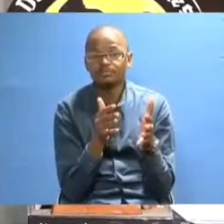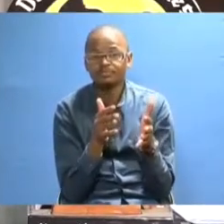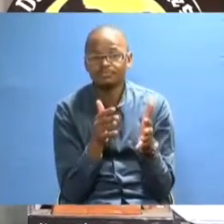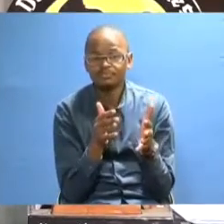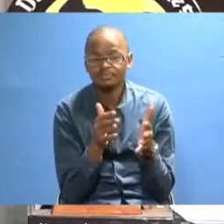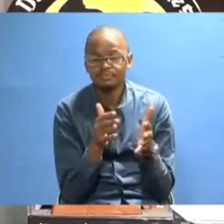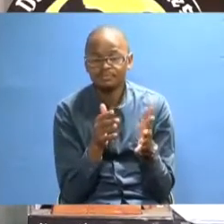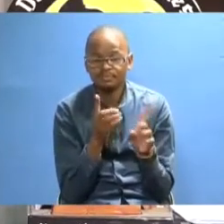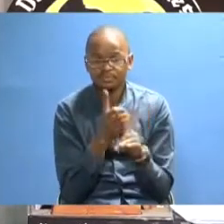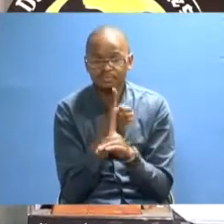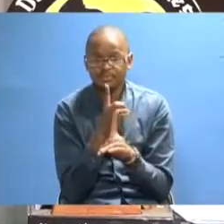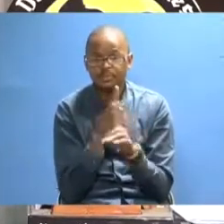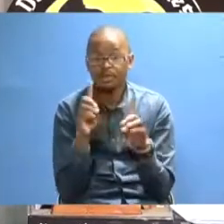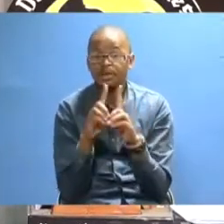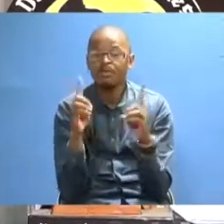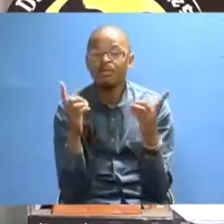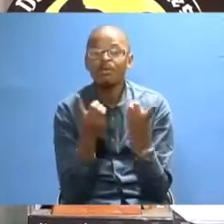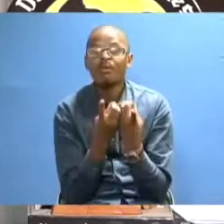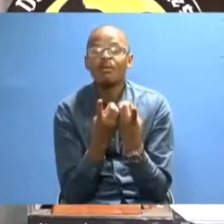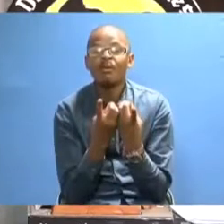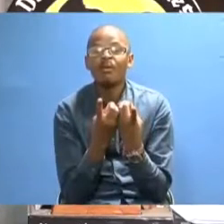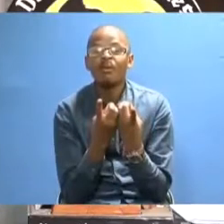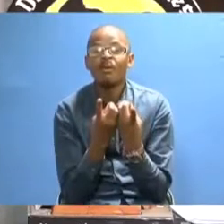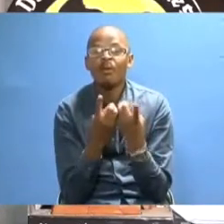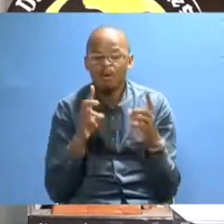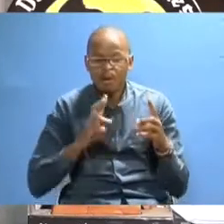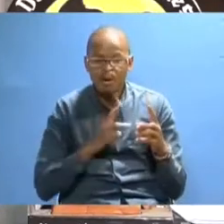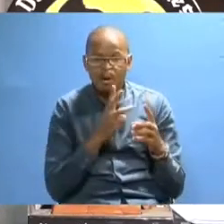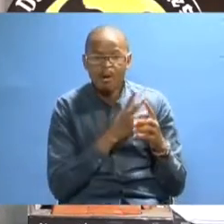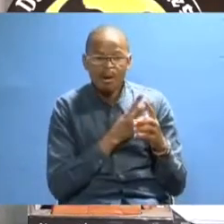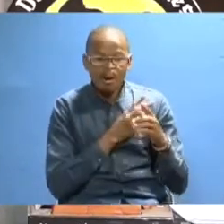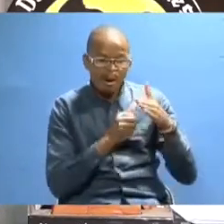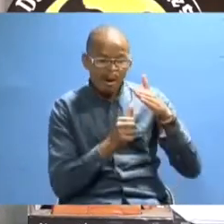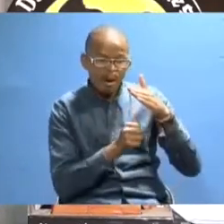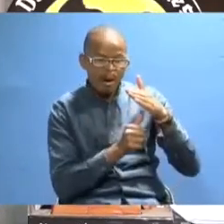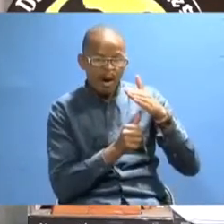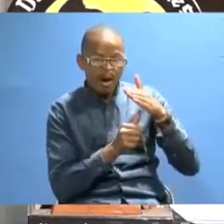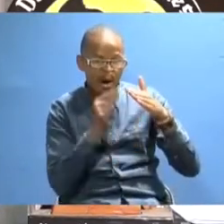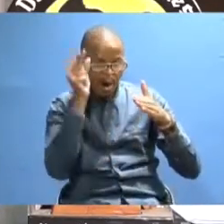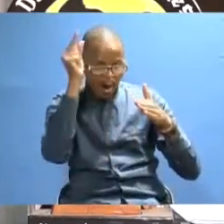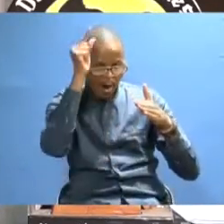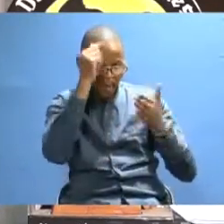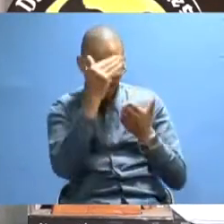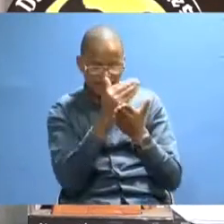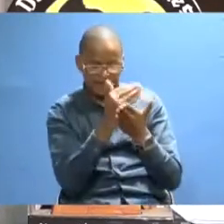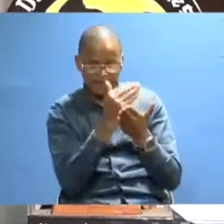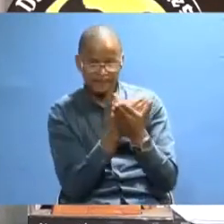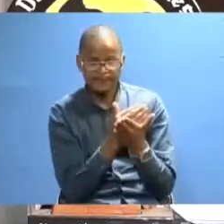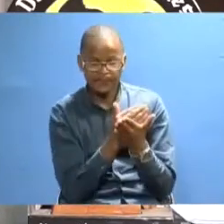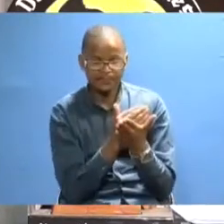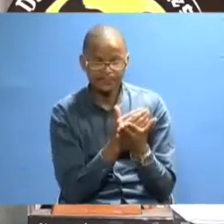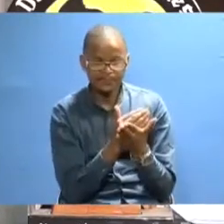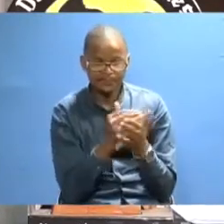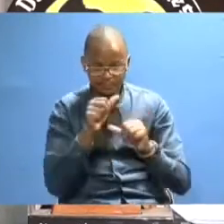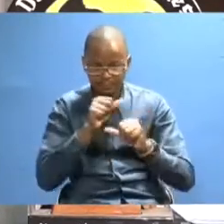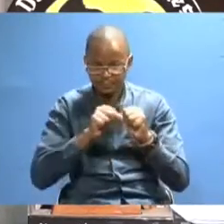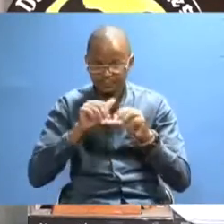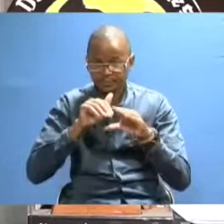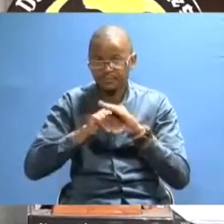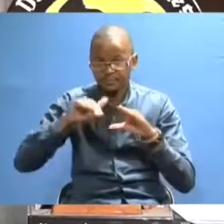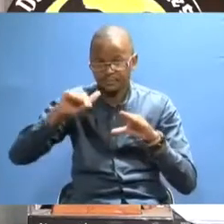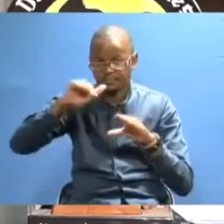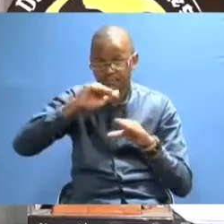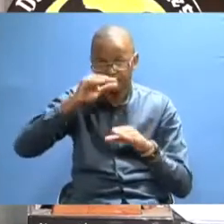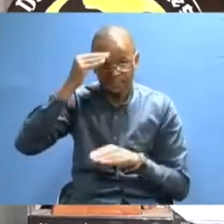various departments. We have got under the bachelor's programs, Bachelor of